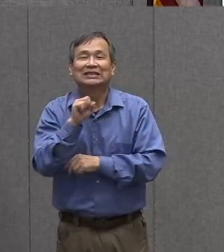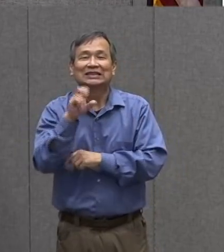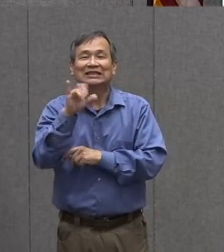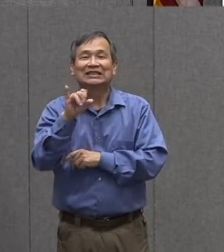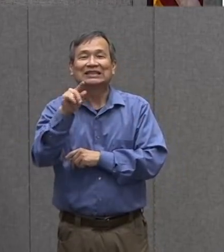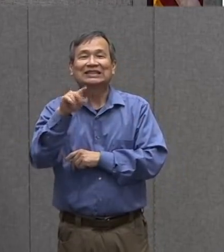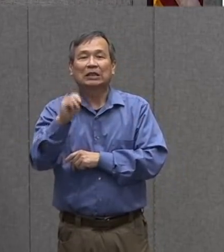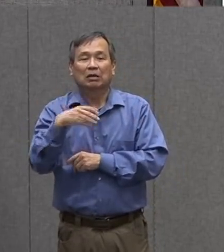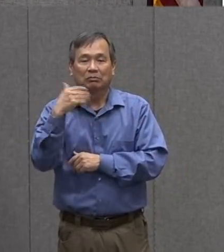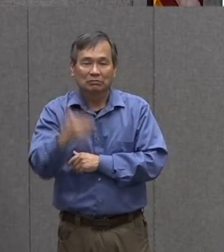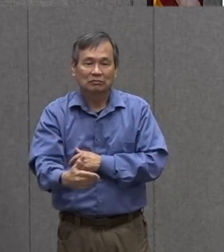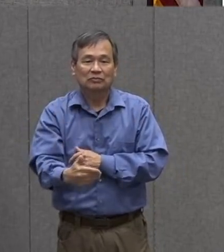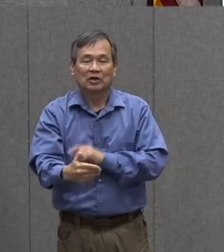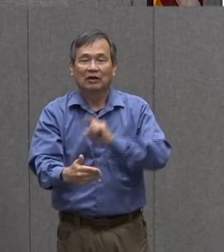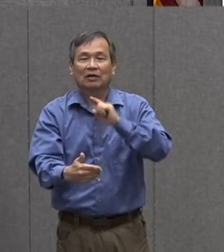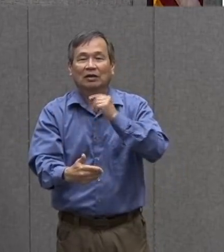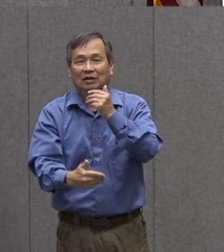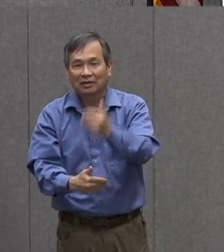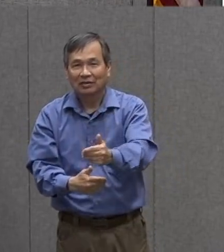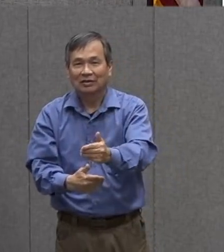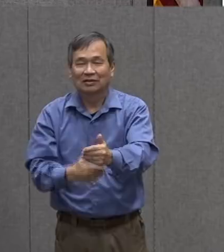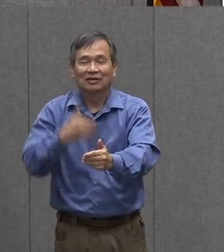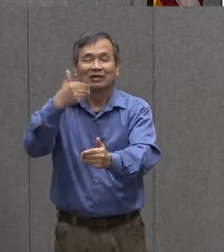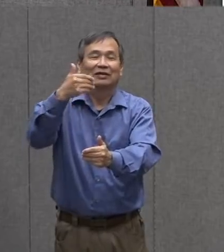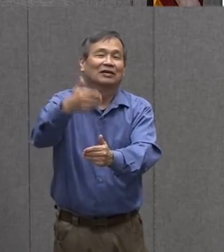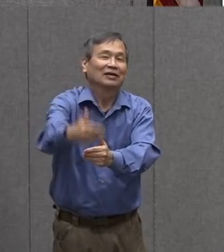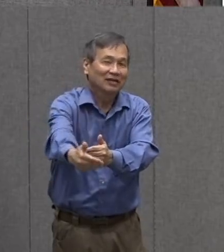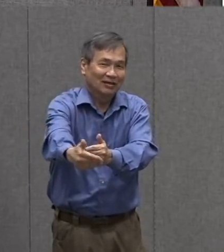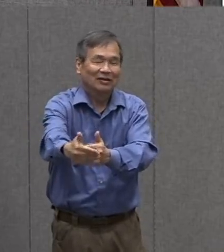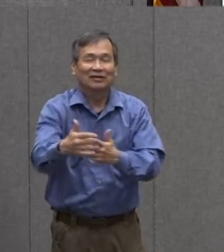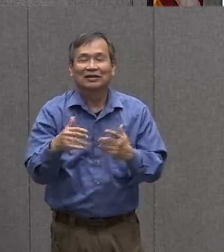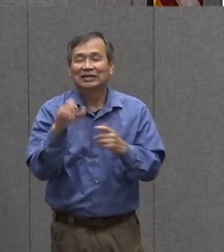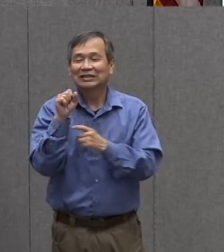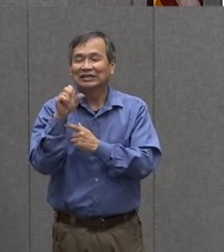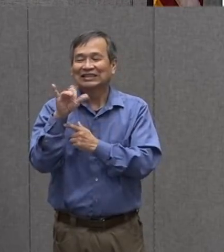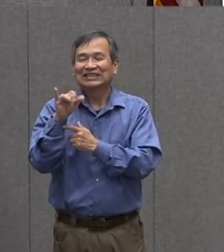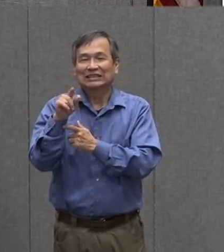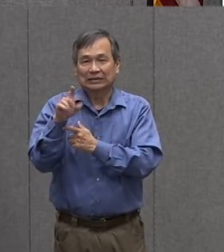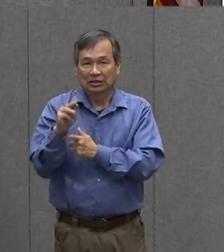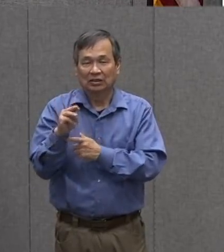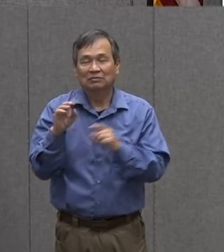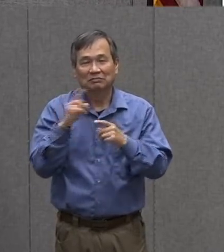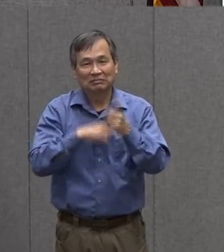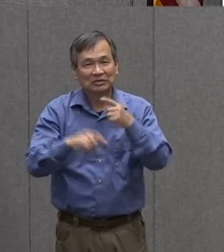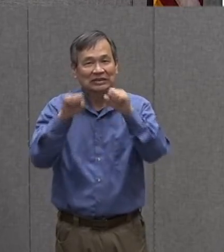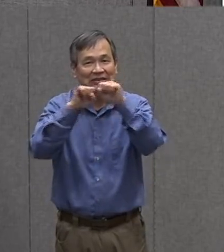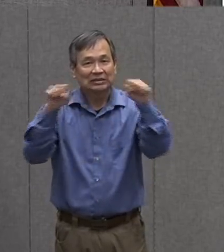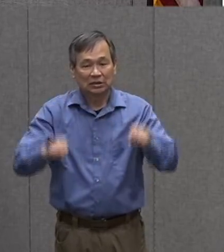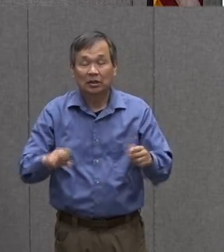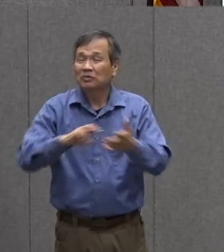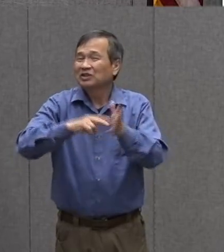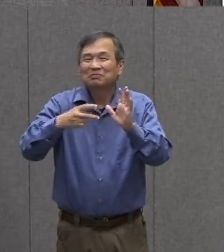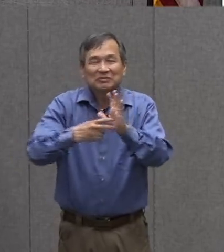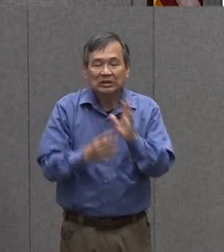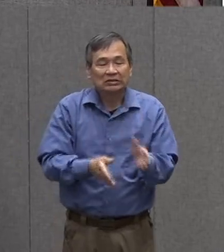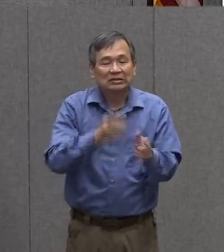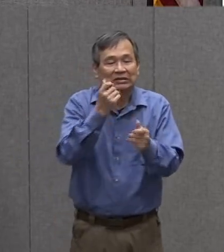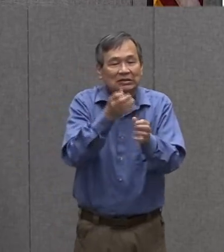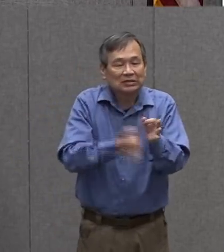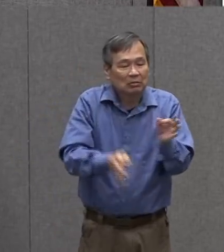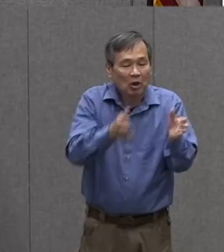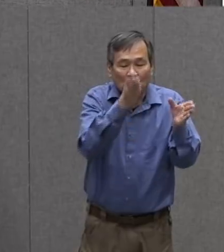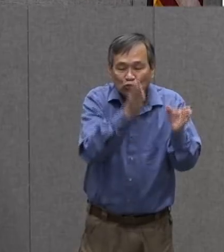what do you do second what do you do third there's an order in which you do things right an order in which things happen